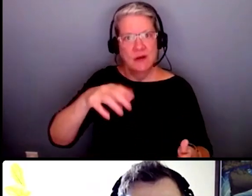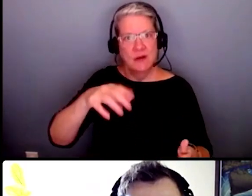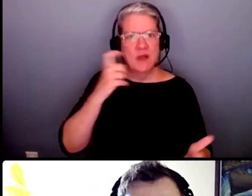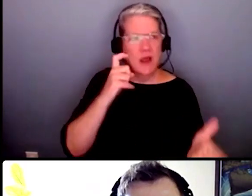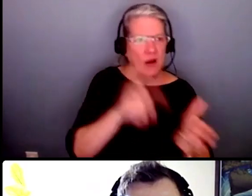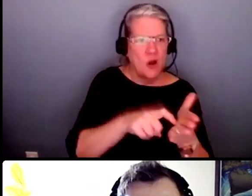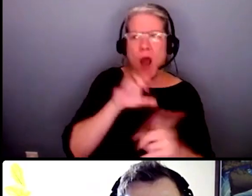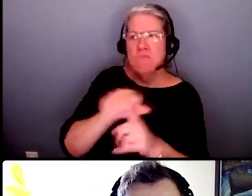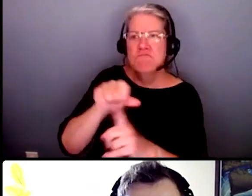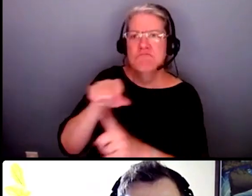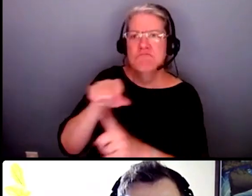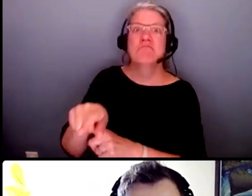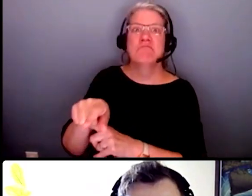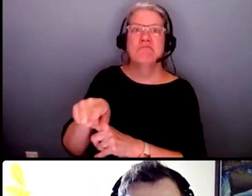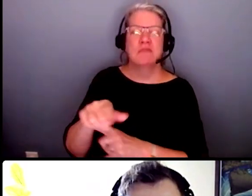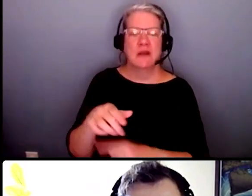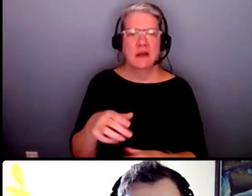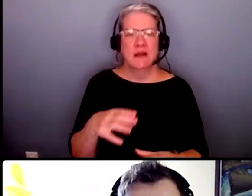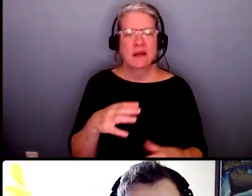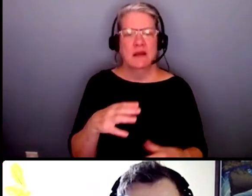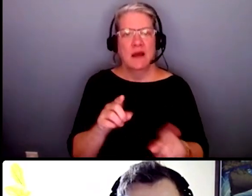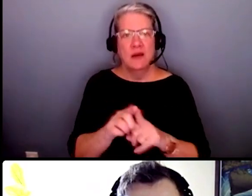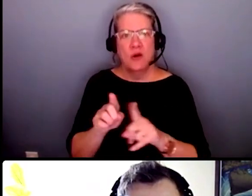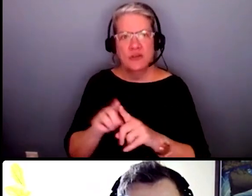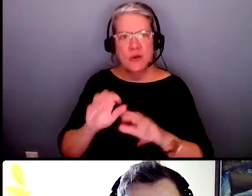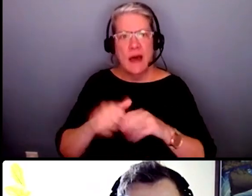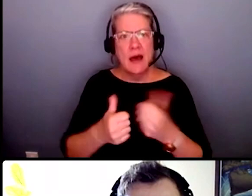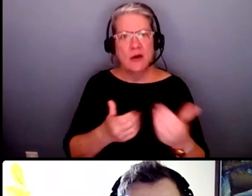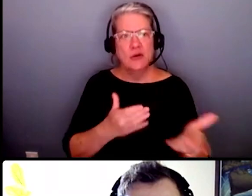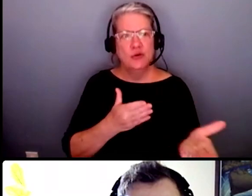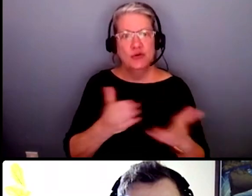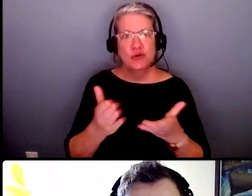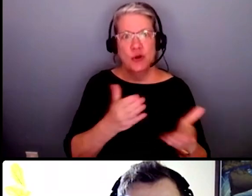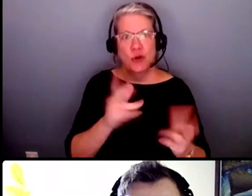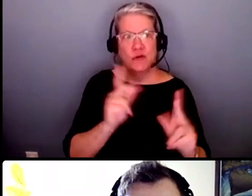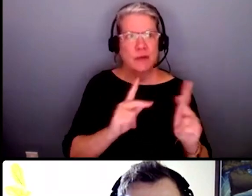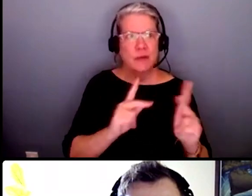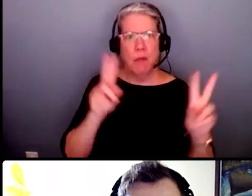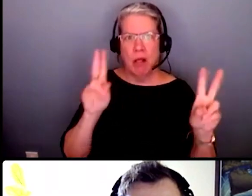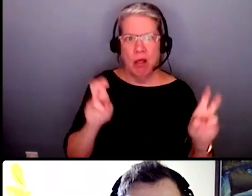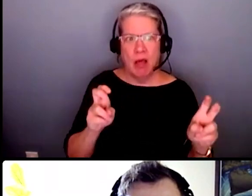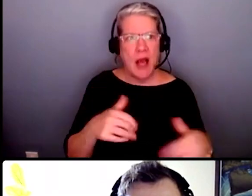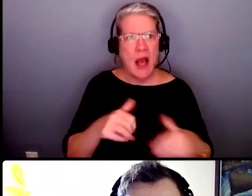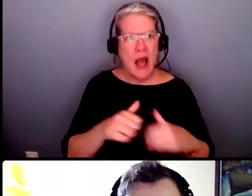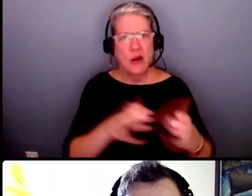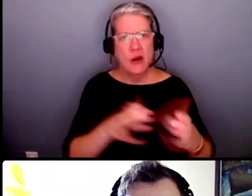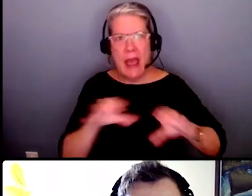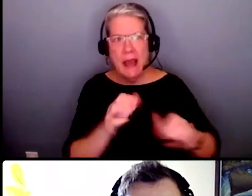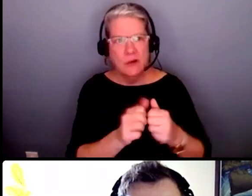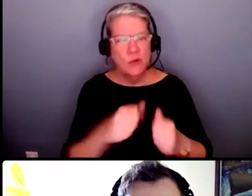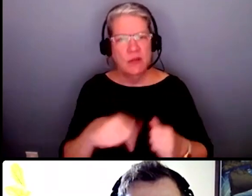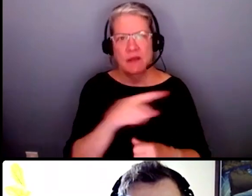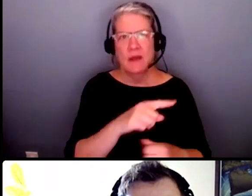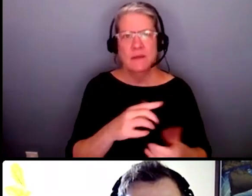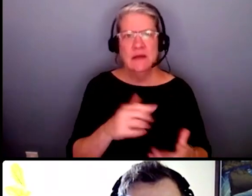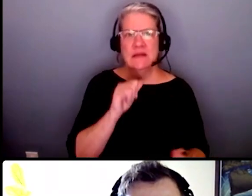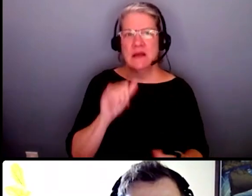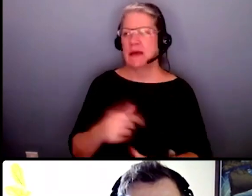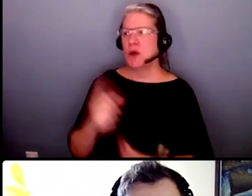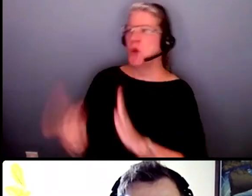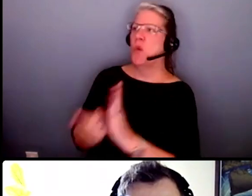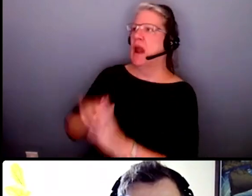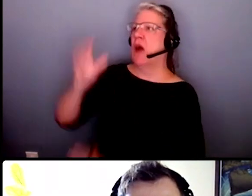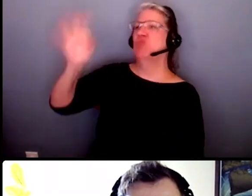and how to serve people with disabilities and of course it's not just a plain like here's an hour